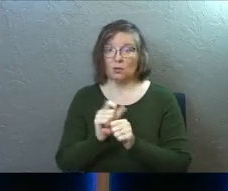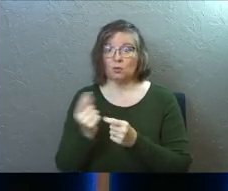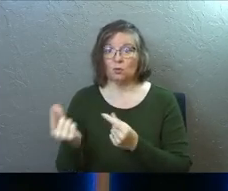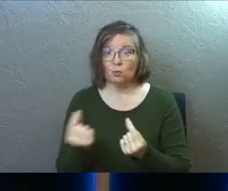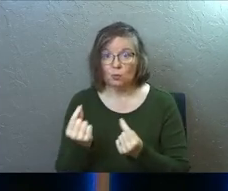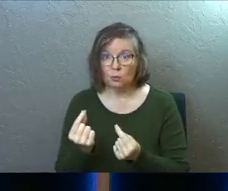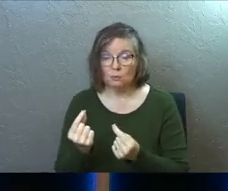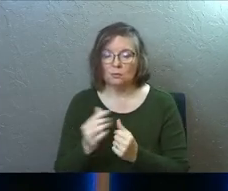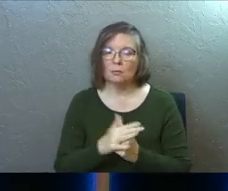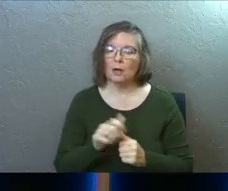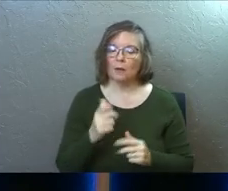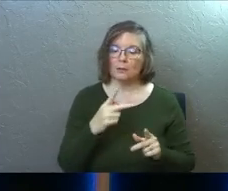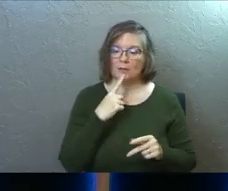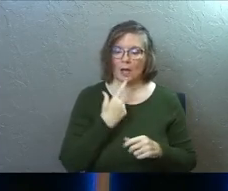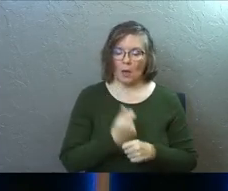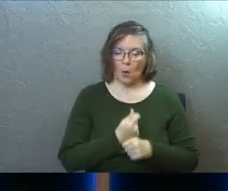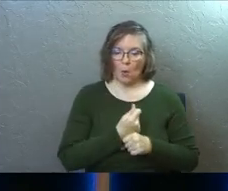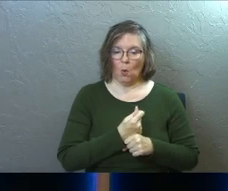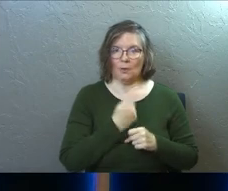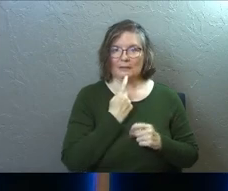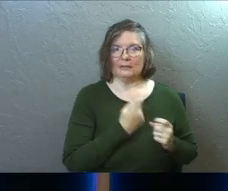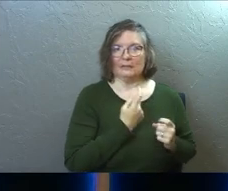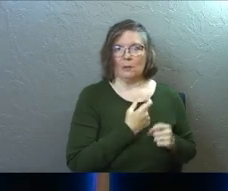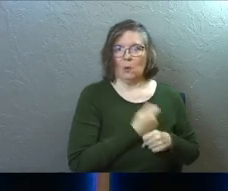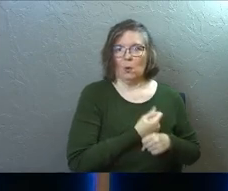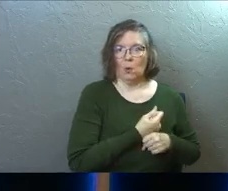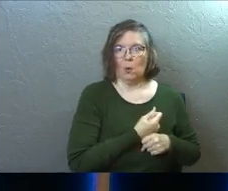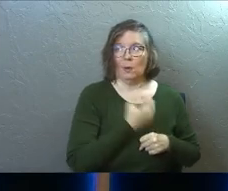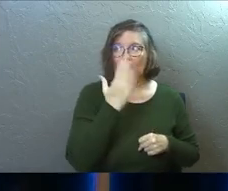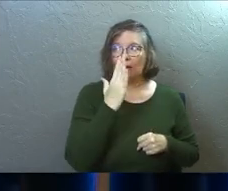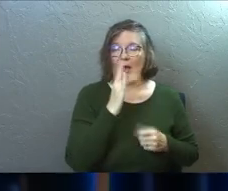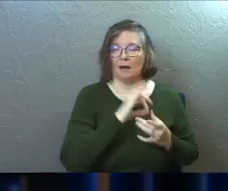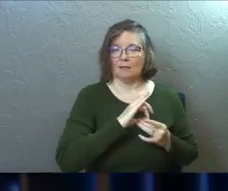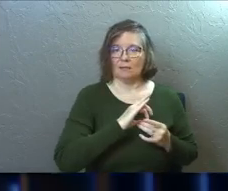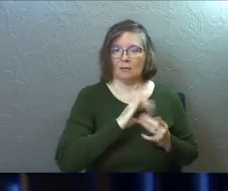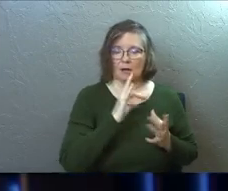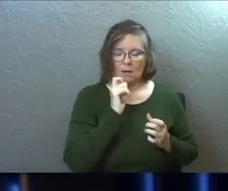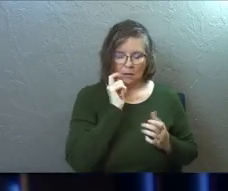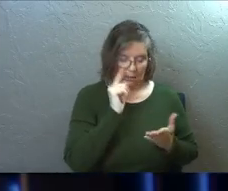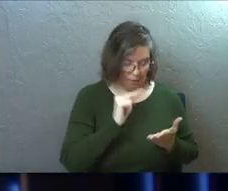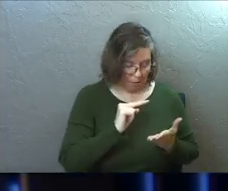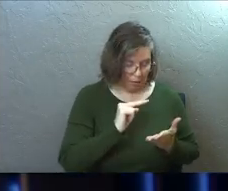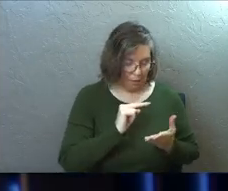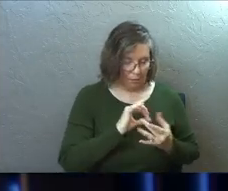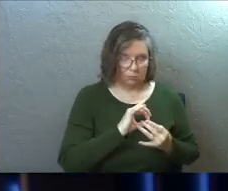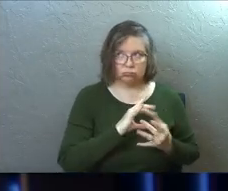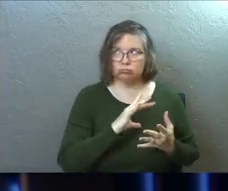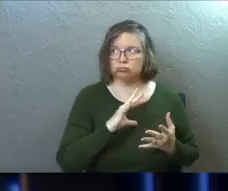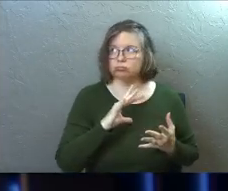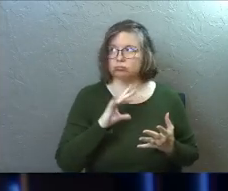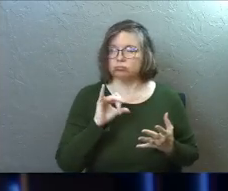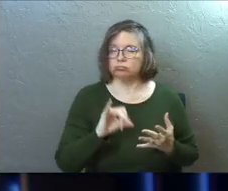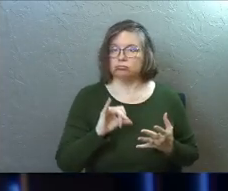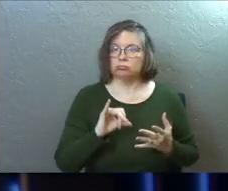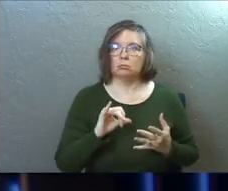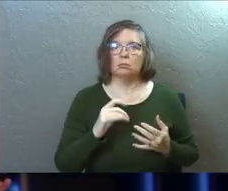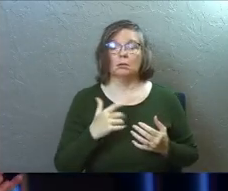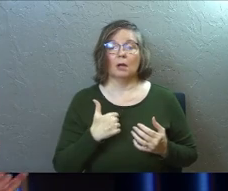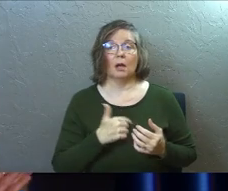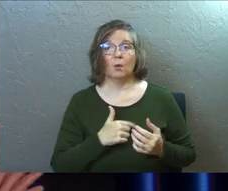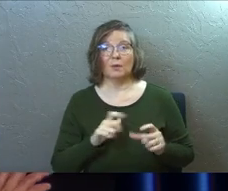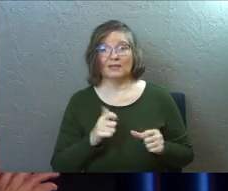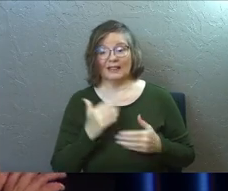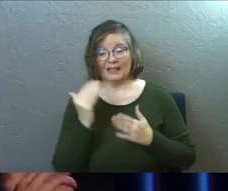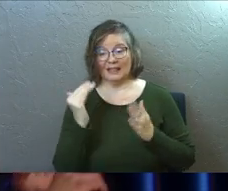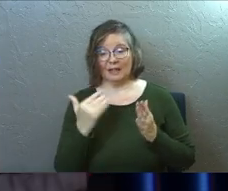Another person said, I was holding on to sin and God finally opened my eyes. And they said, we